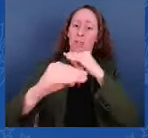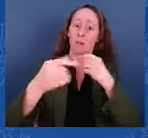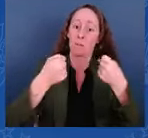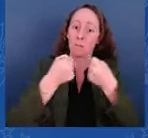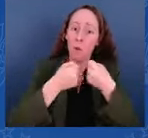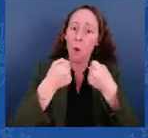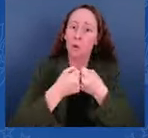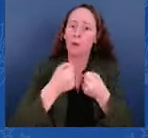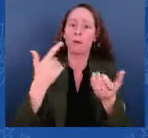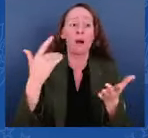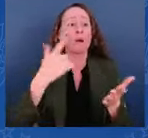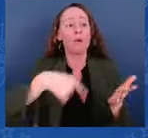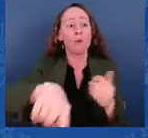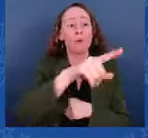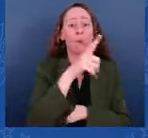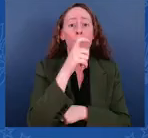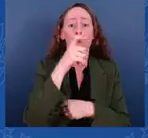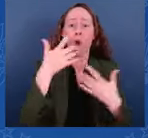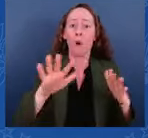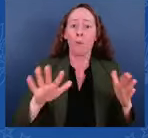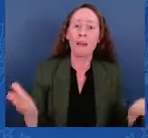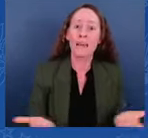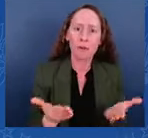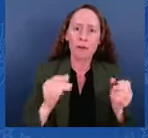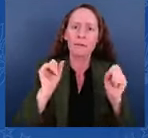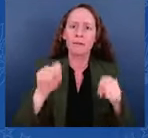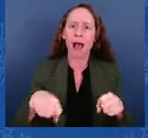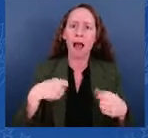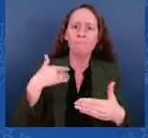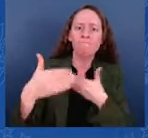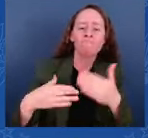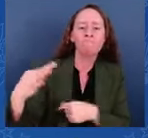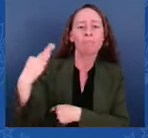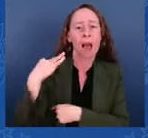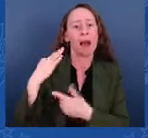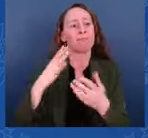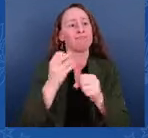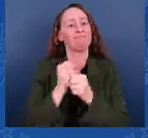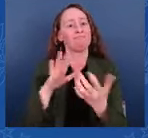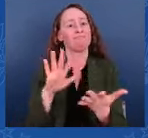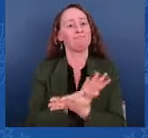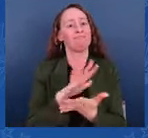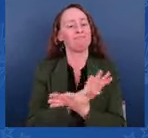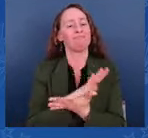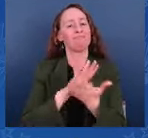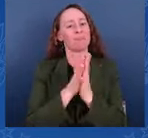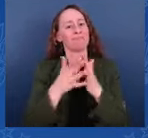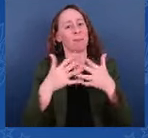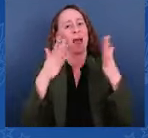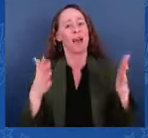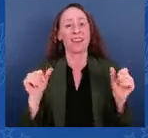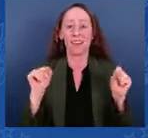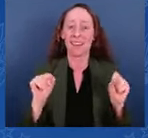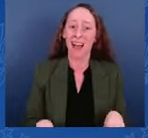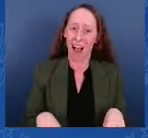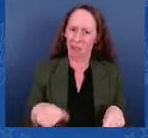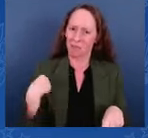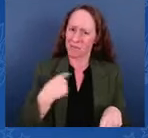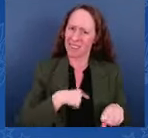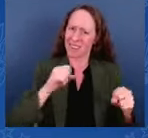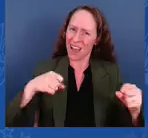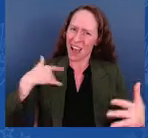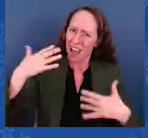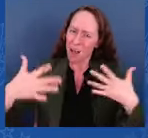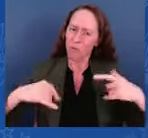done. But we must face the simple truth. To protect America as a land that welcomes immigrants, we must first secure the border